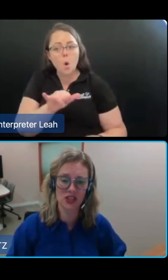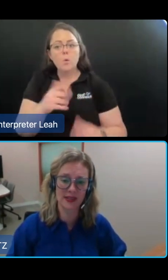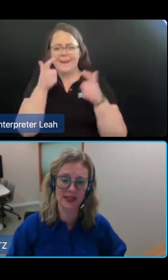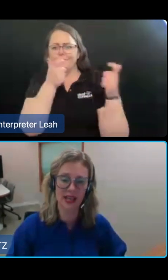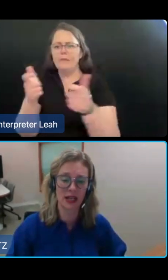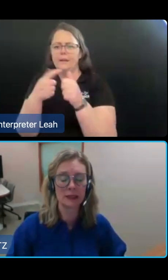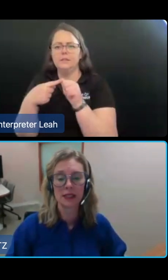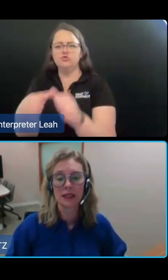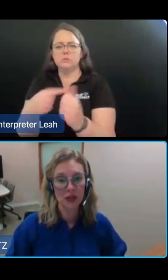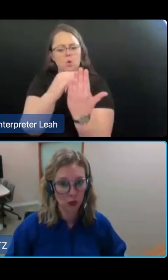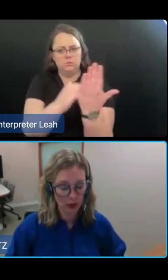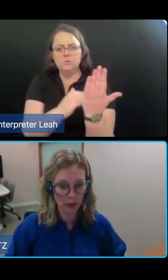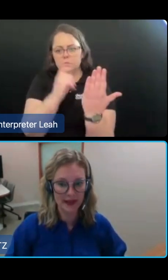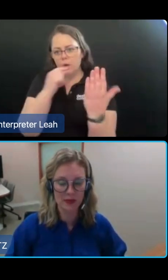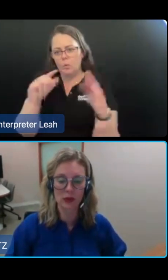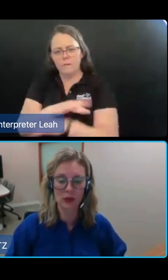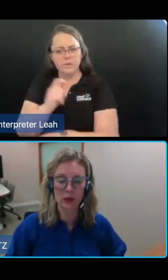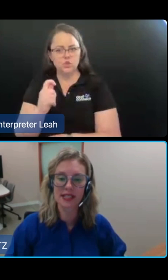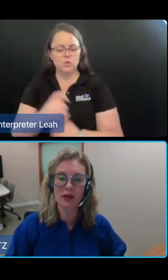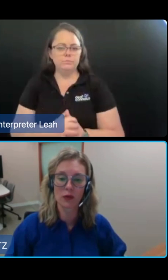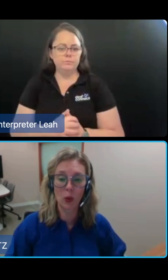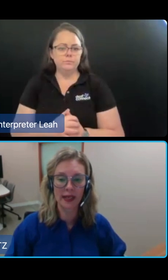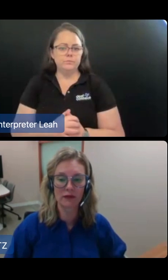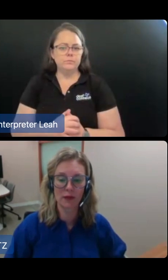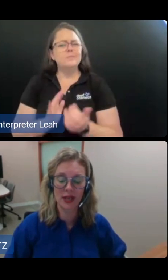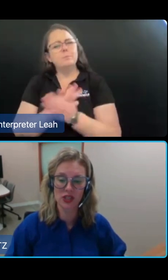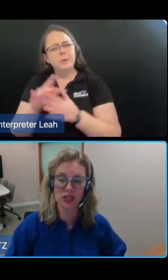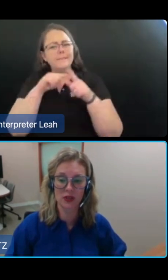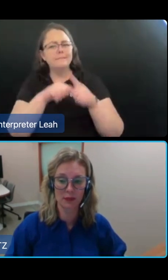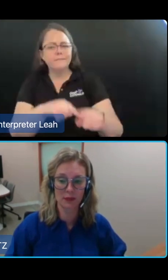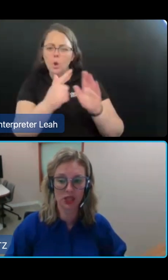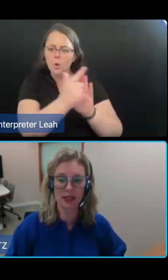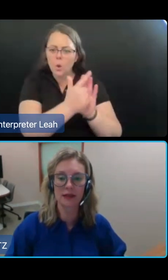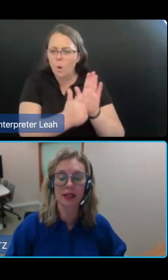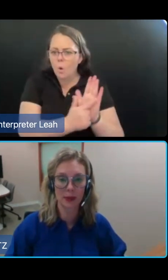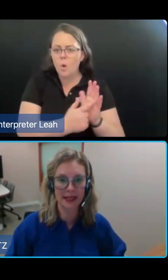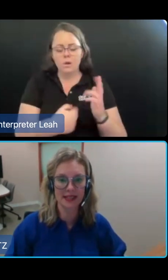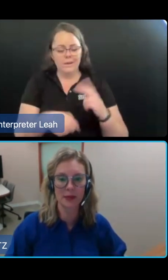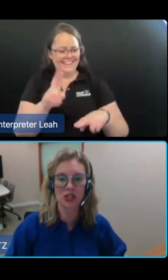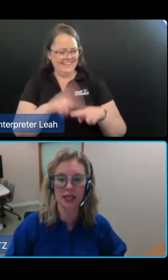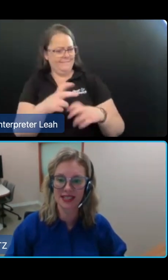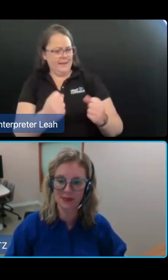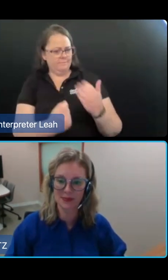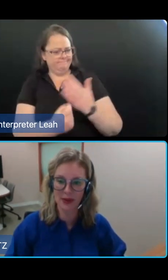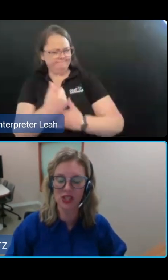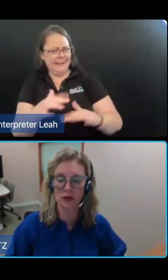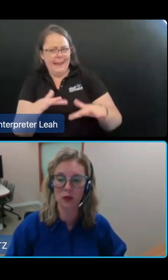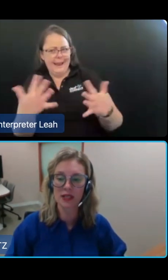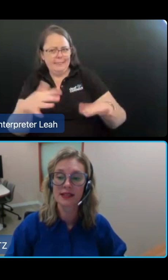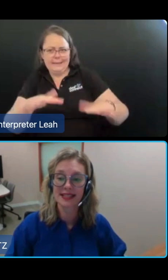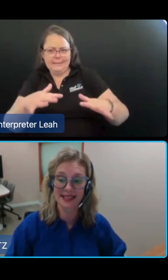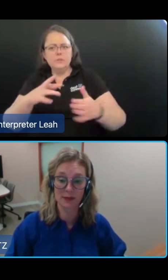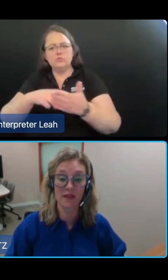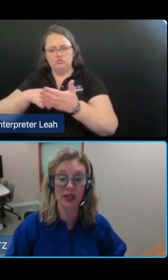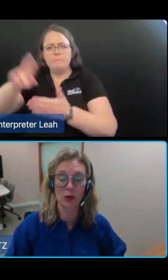obligations cover general compliance with laws, reporting information to the commissioner, complaints commissioner, inspector general,